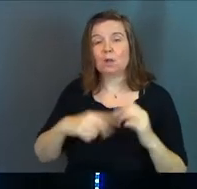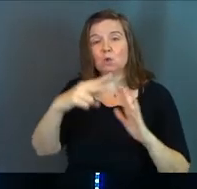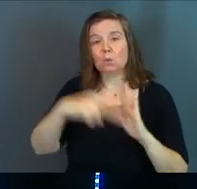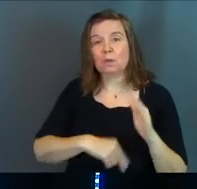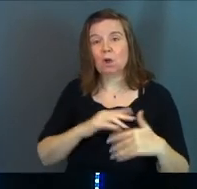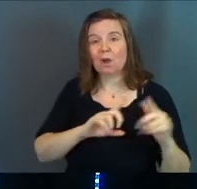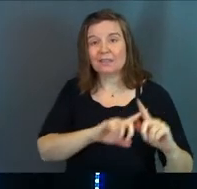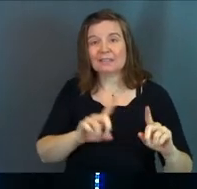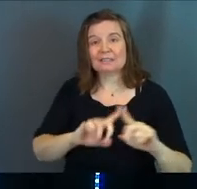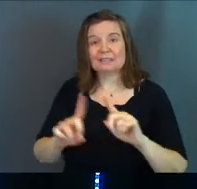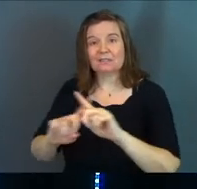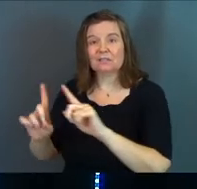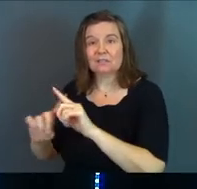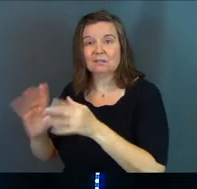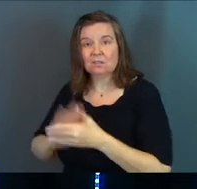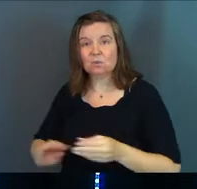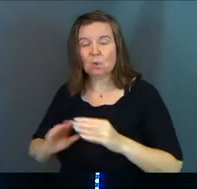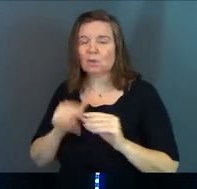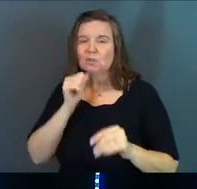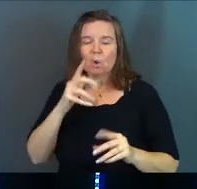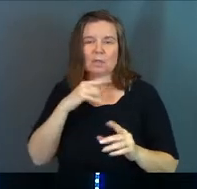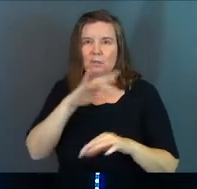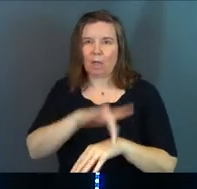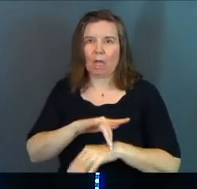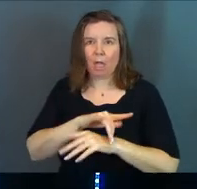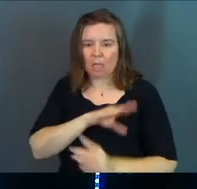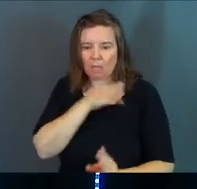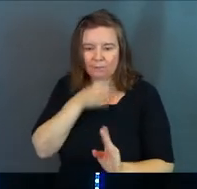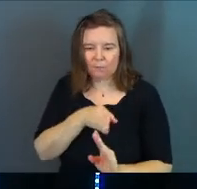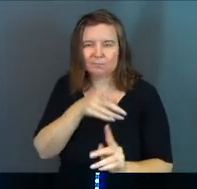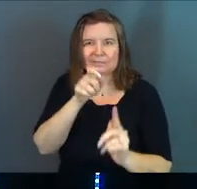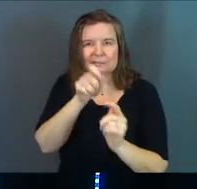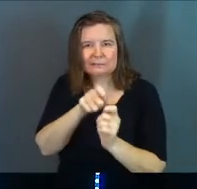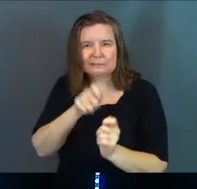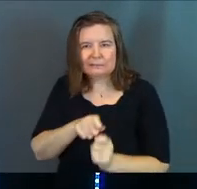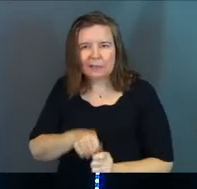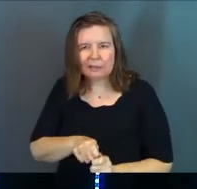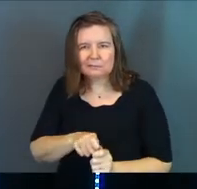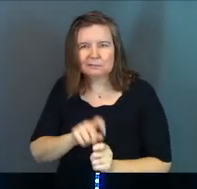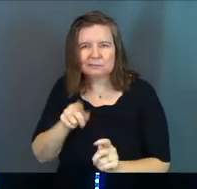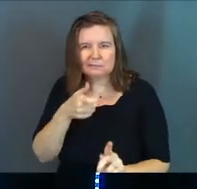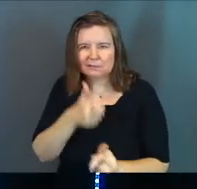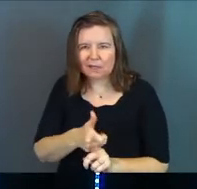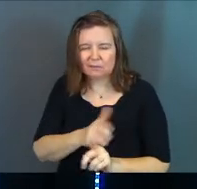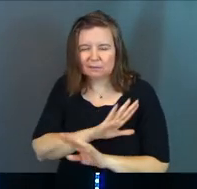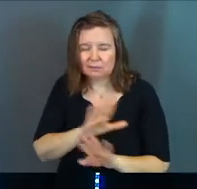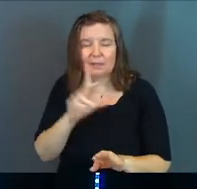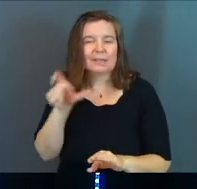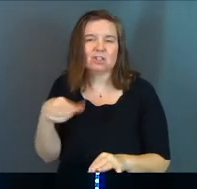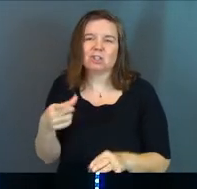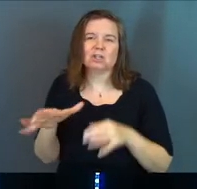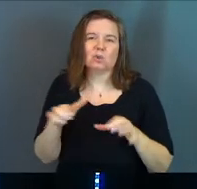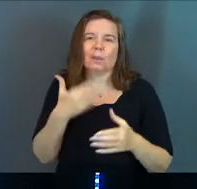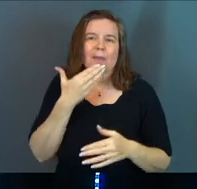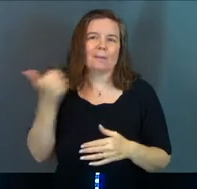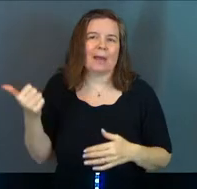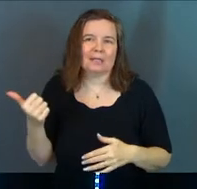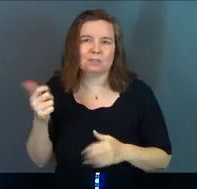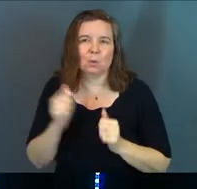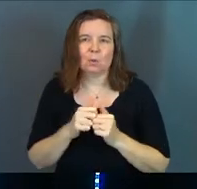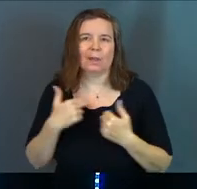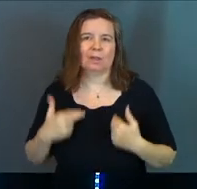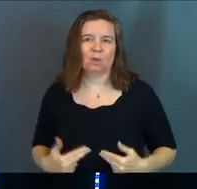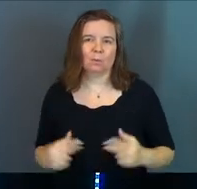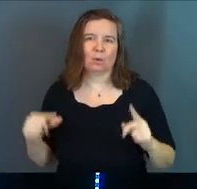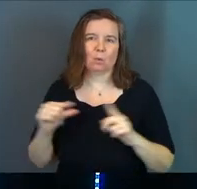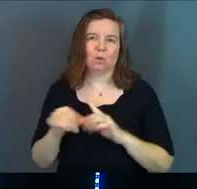you read all the different biblical accounts, don't get so hung up on the descriptions or the detail because they're just doing their best with